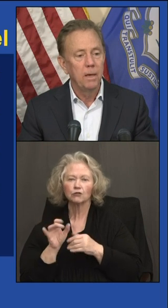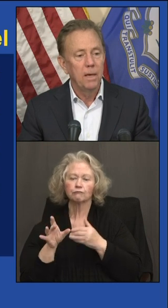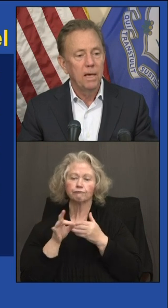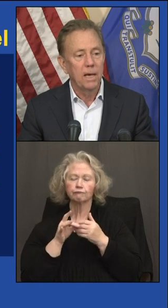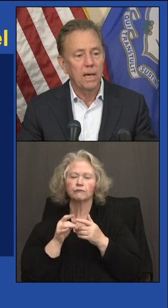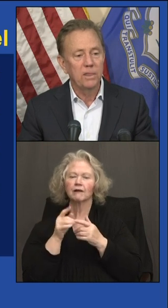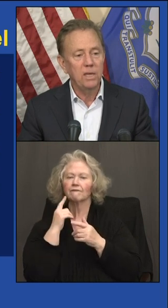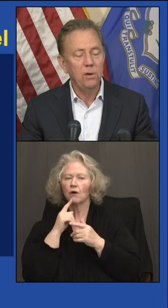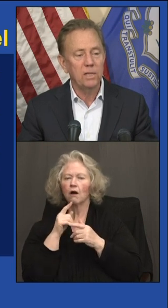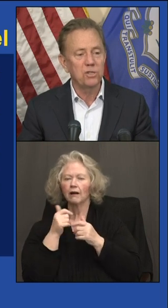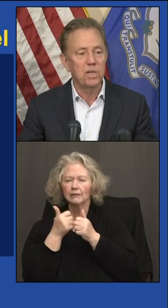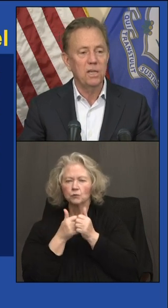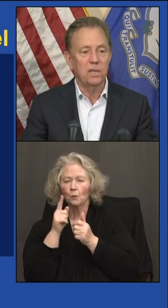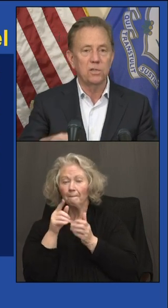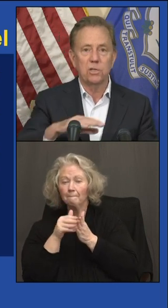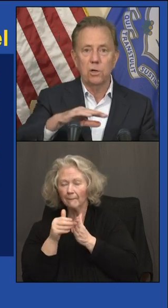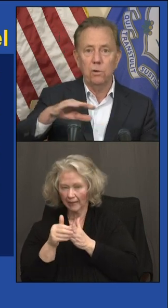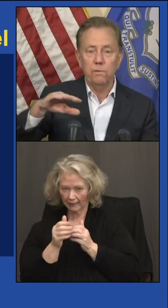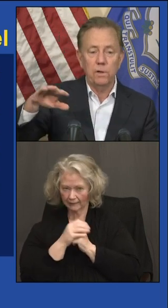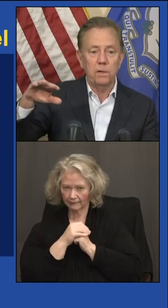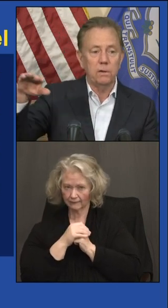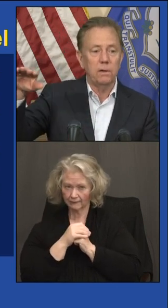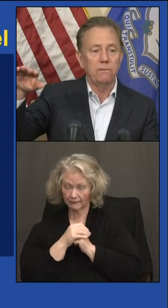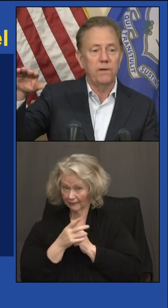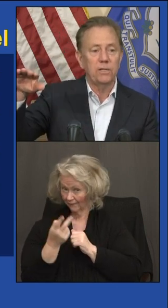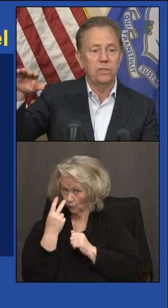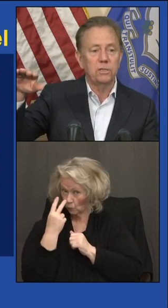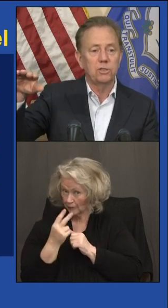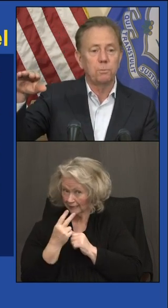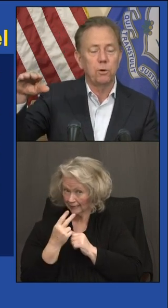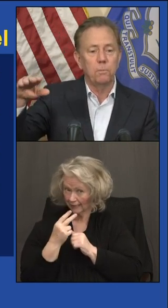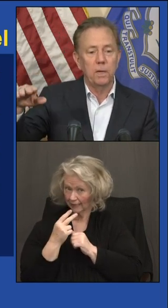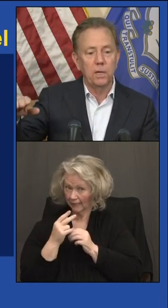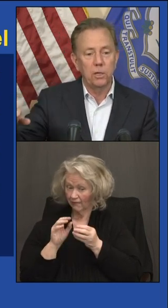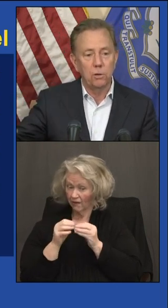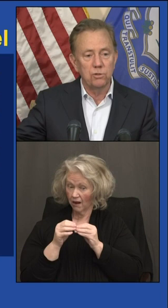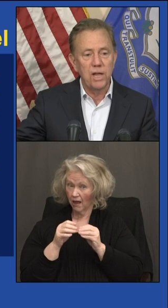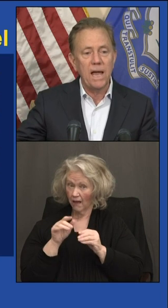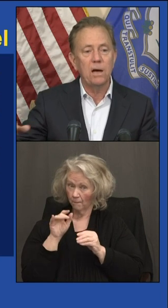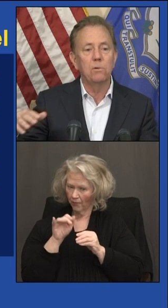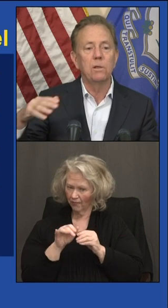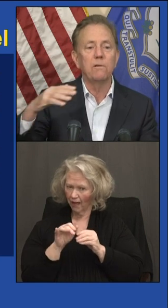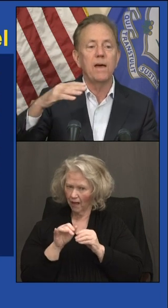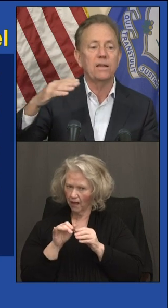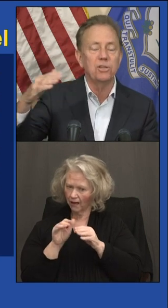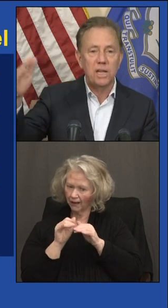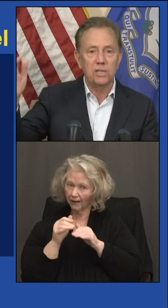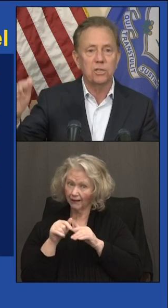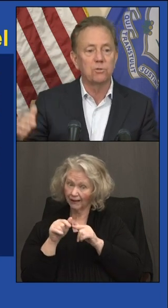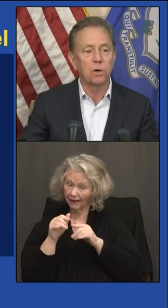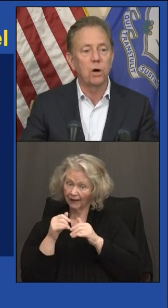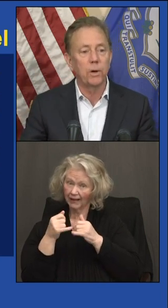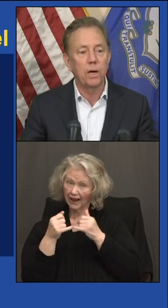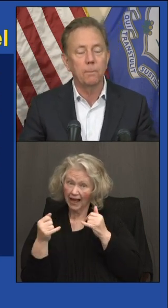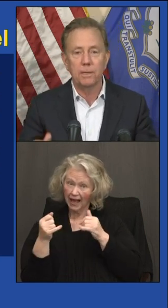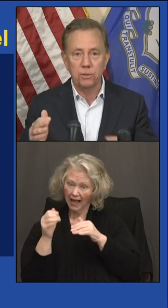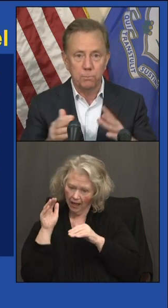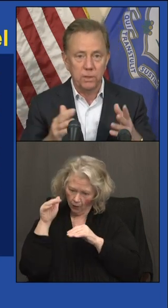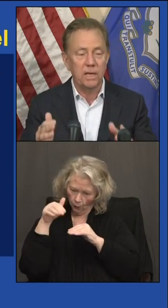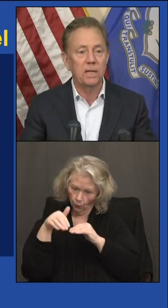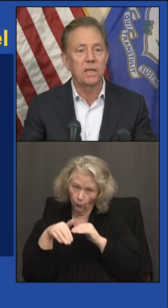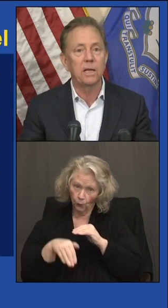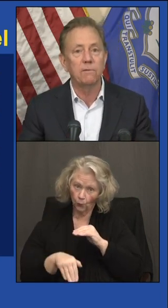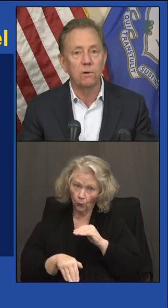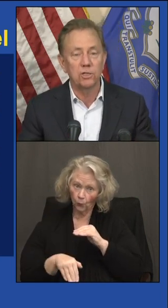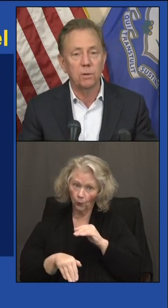And I think you can see that as the COVID infections per million goes down, the vaccinations were going up. I